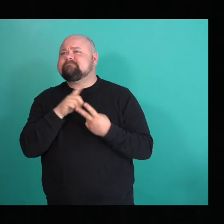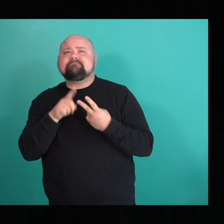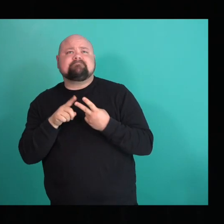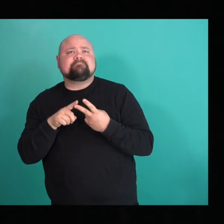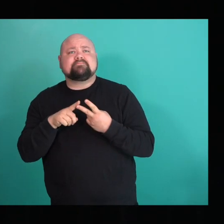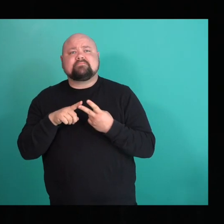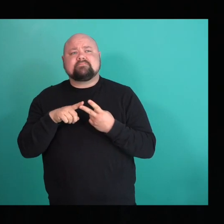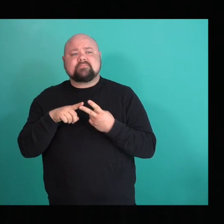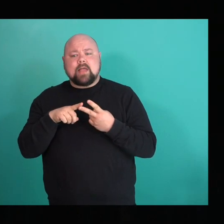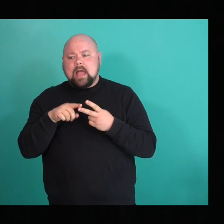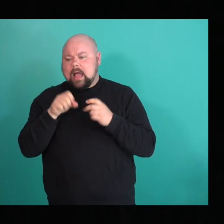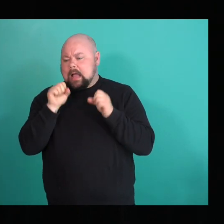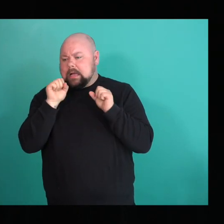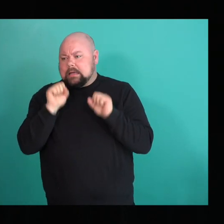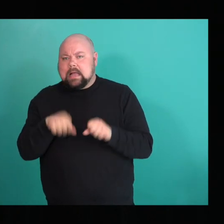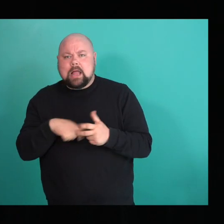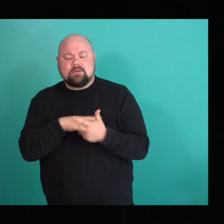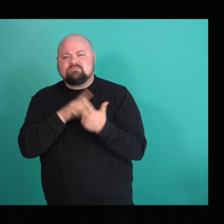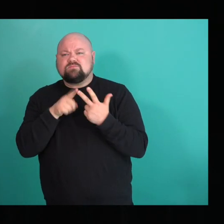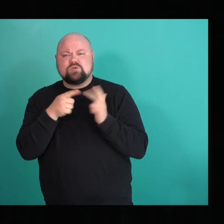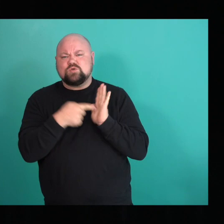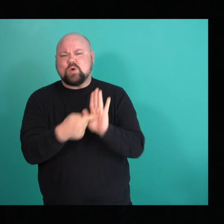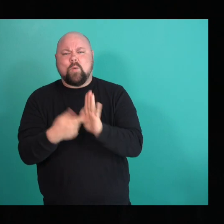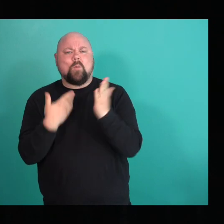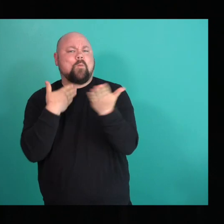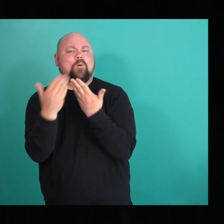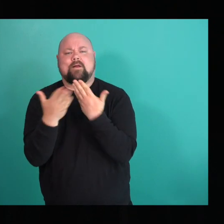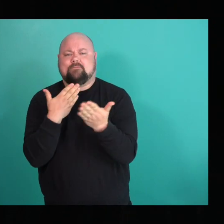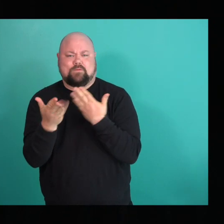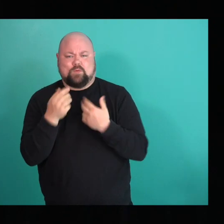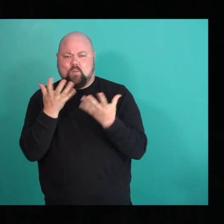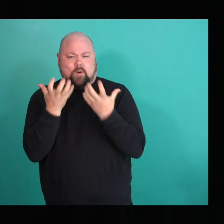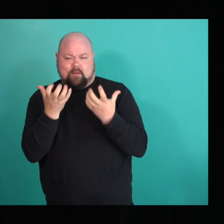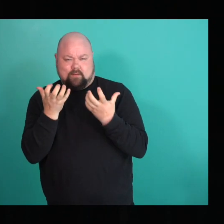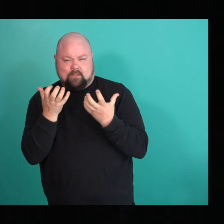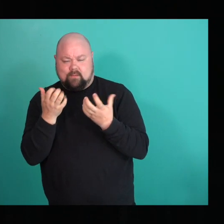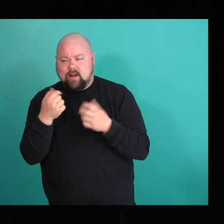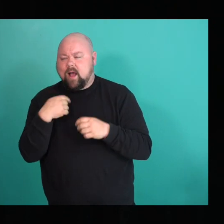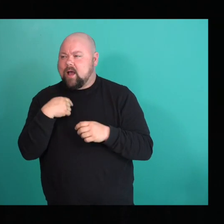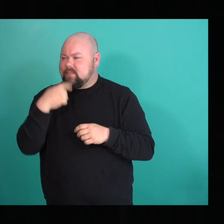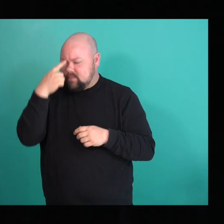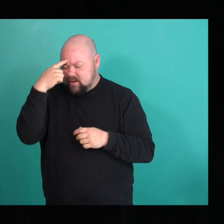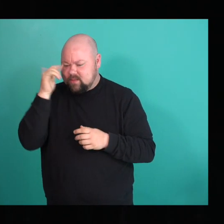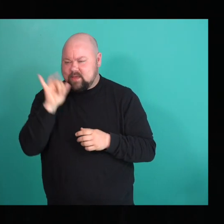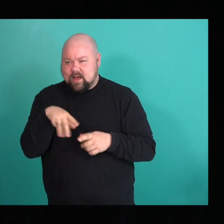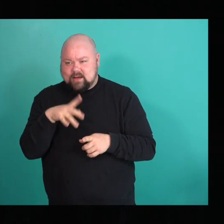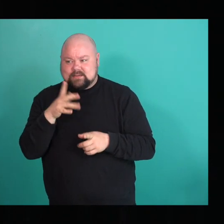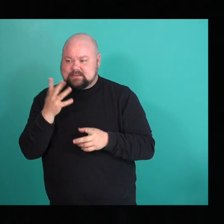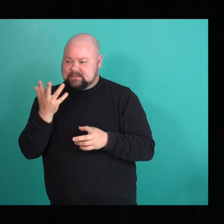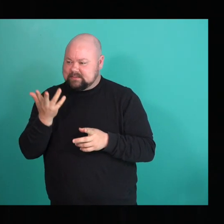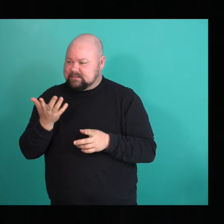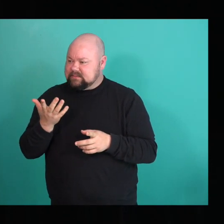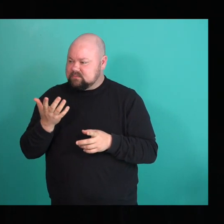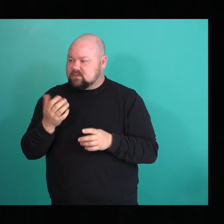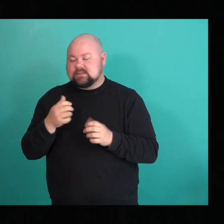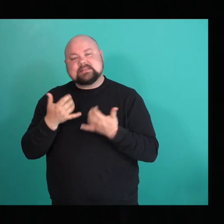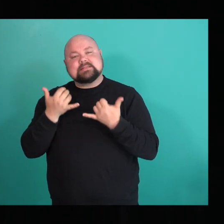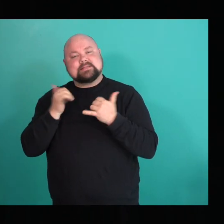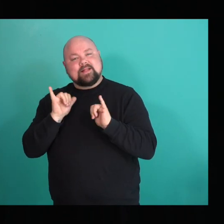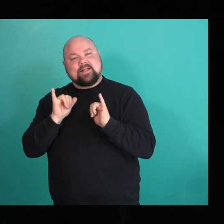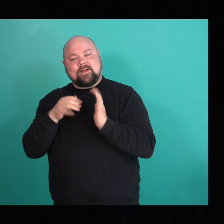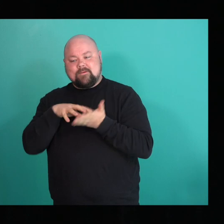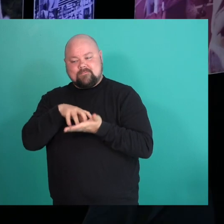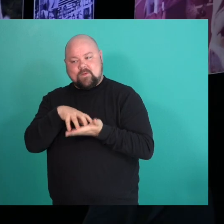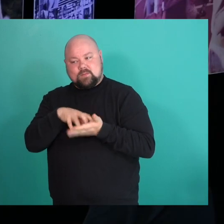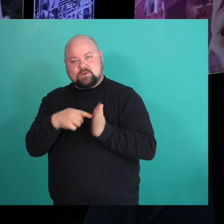you are and present whatever to an audience. And I think that there is some vulnerability in like